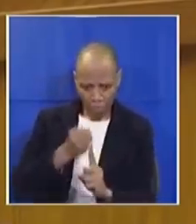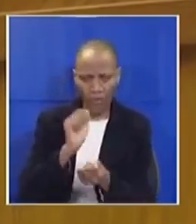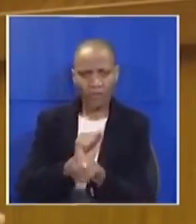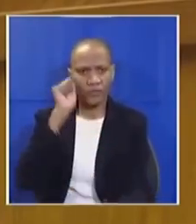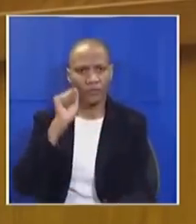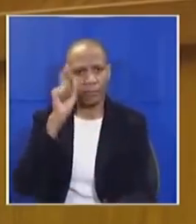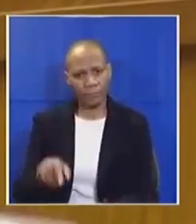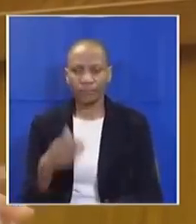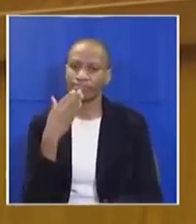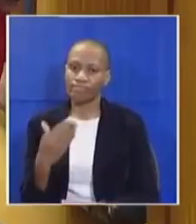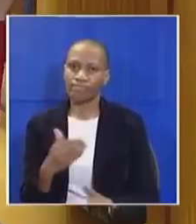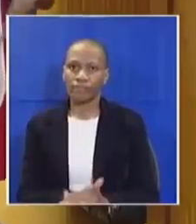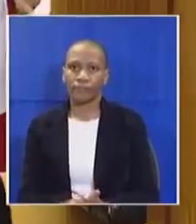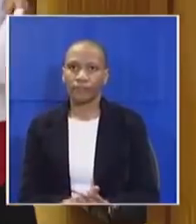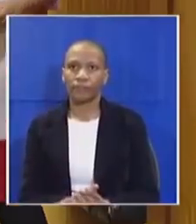you. Thank you.